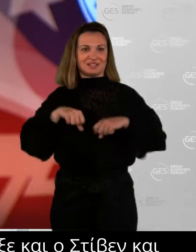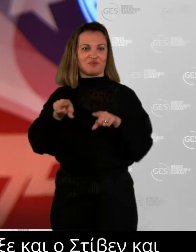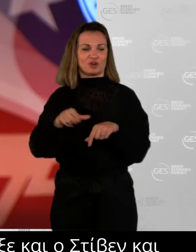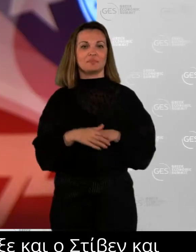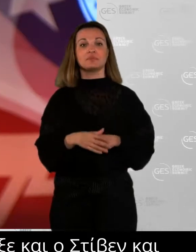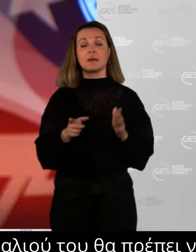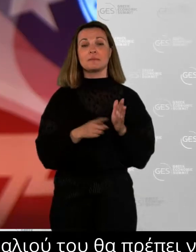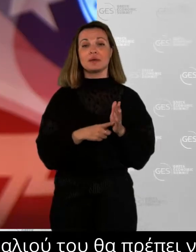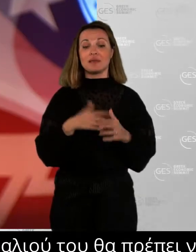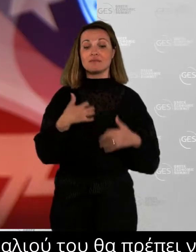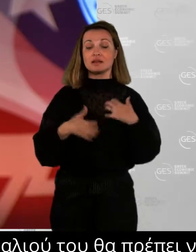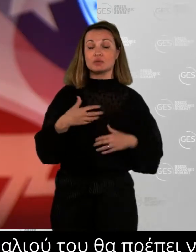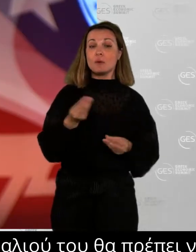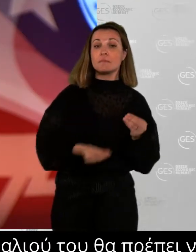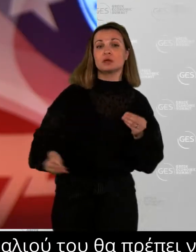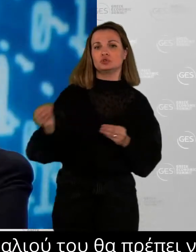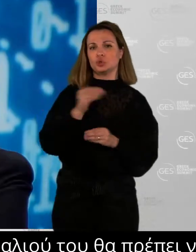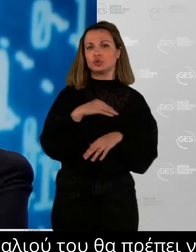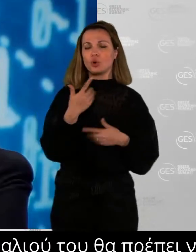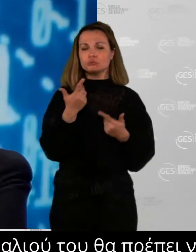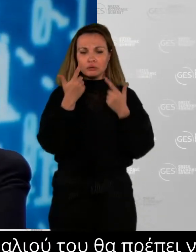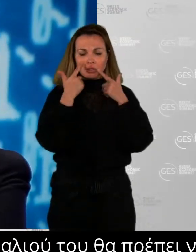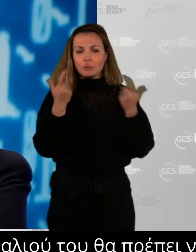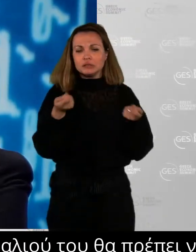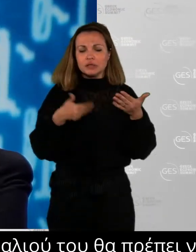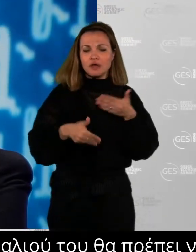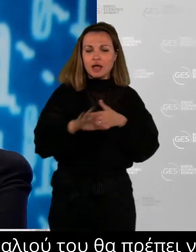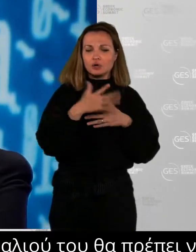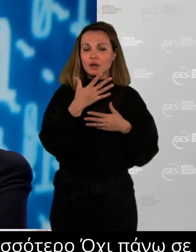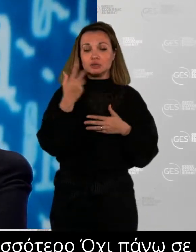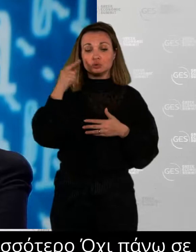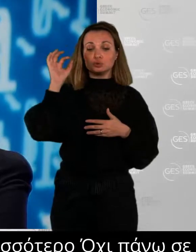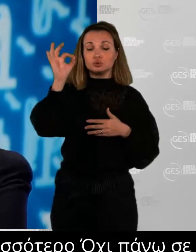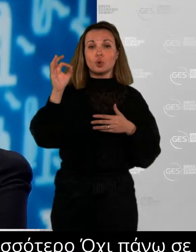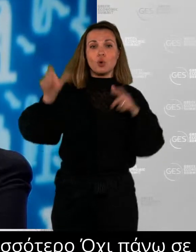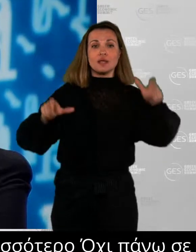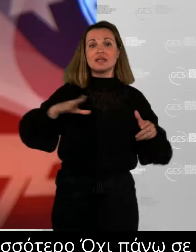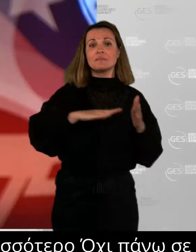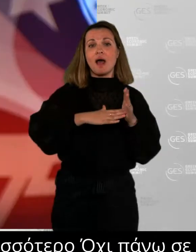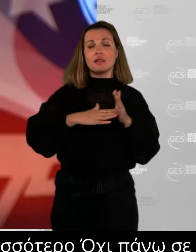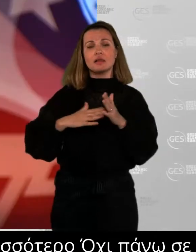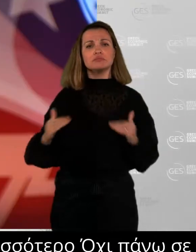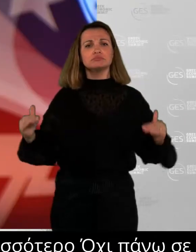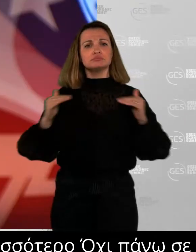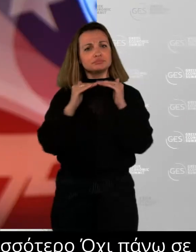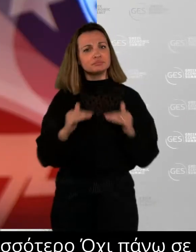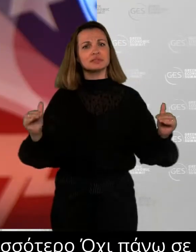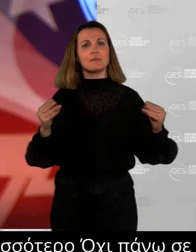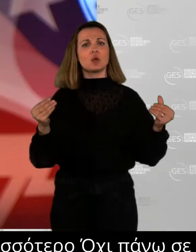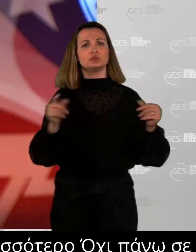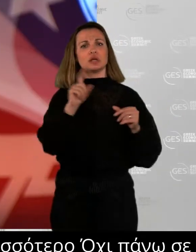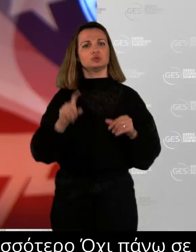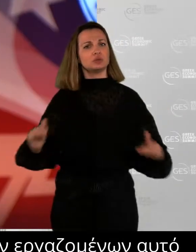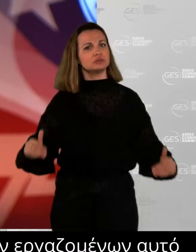in different aspects of our employees' well-being. What we did very promptly, I think, and the feedback we got was very relevant,